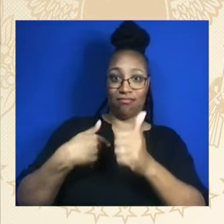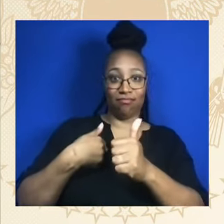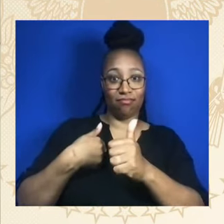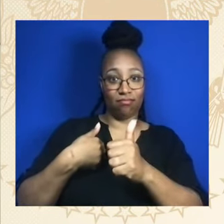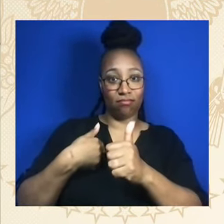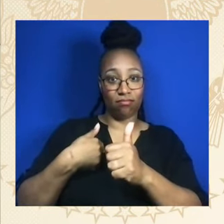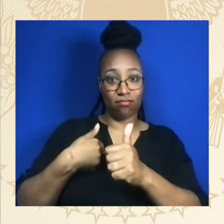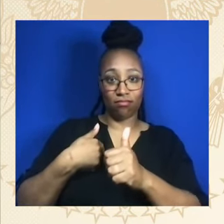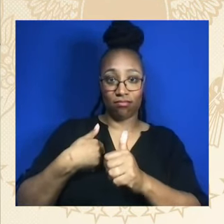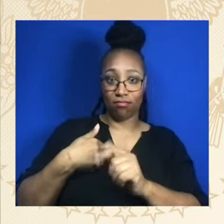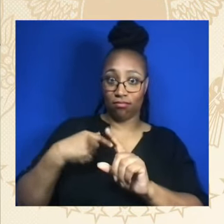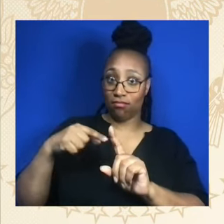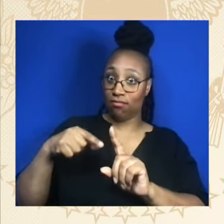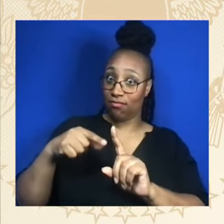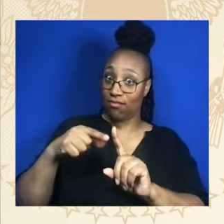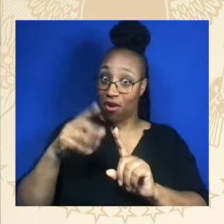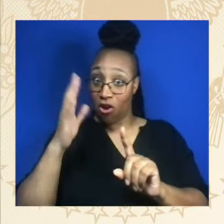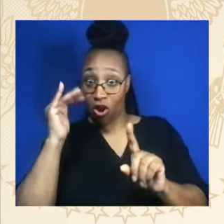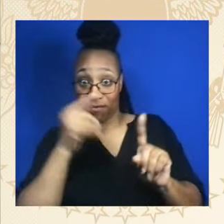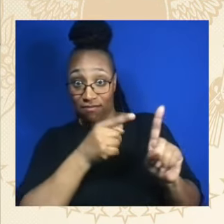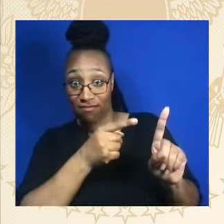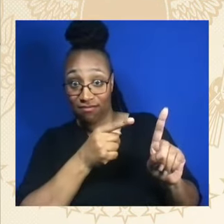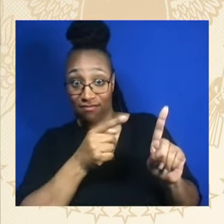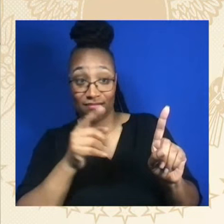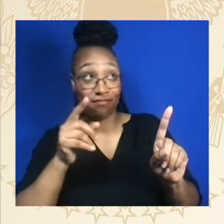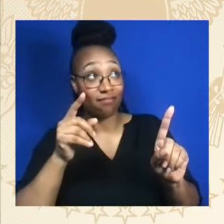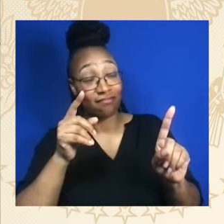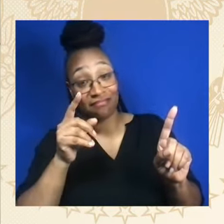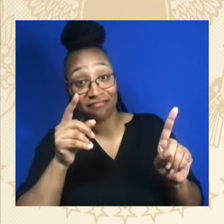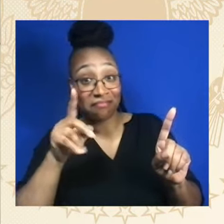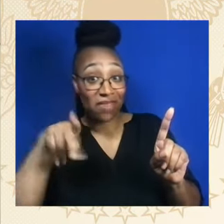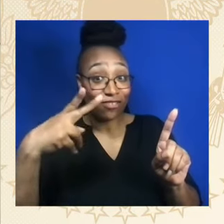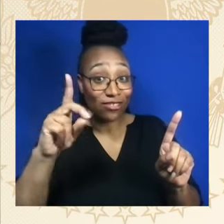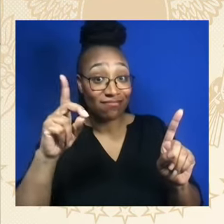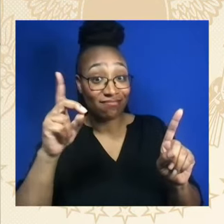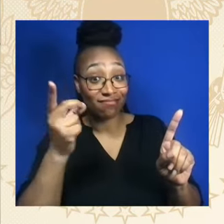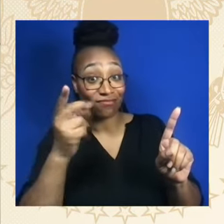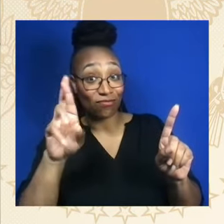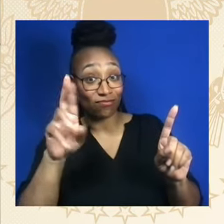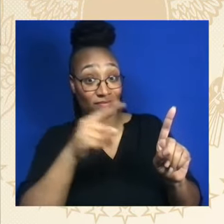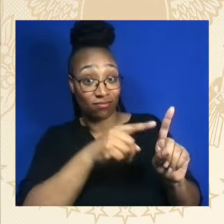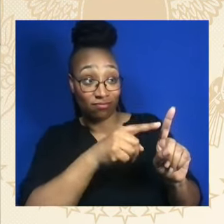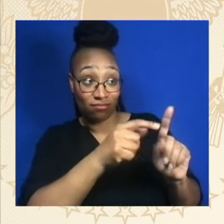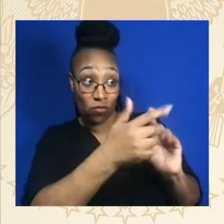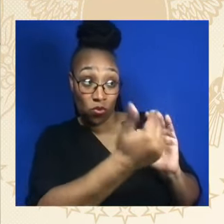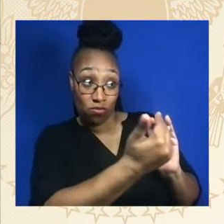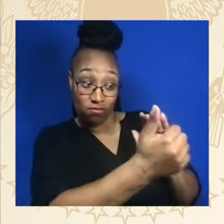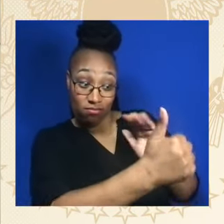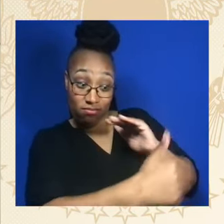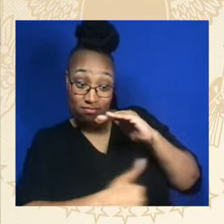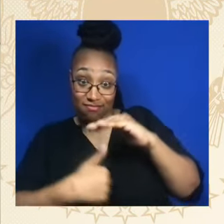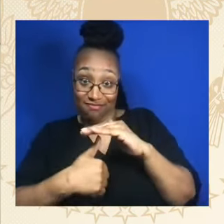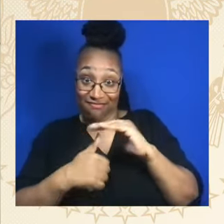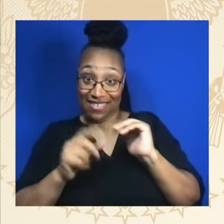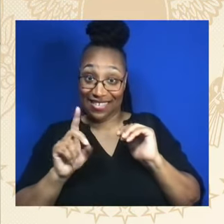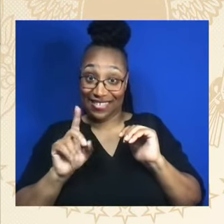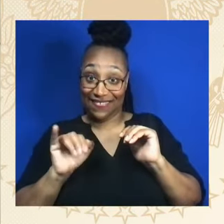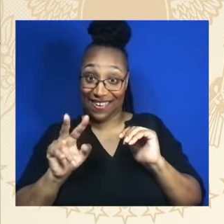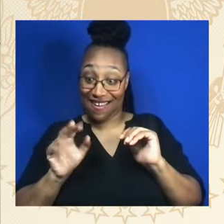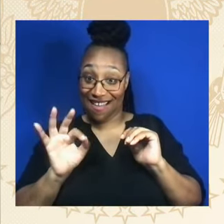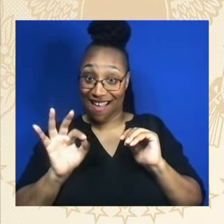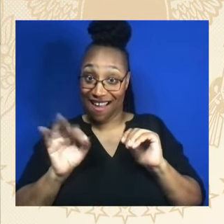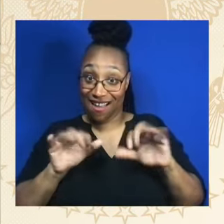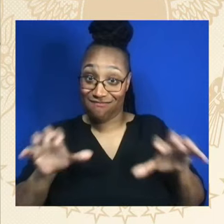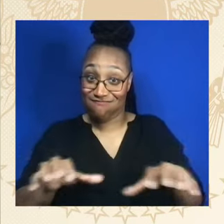want to do that for? I don't know. But anyway, all kidding aside, I want — you know, you may be president one day. Here's the one commitment I want from you.